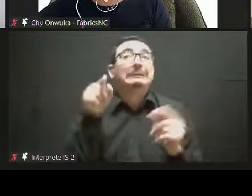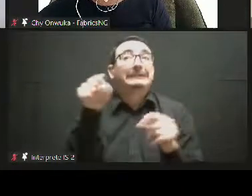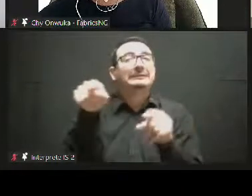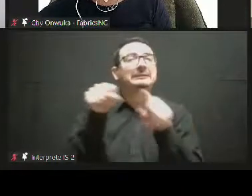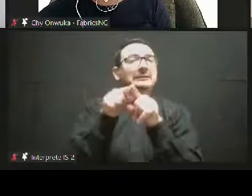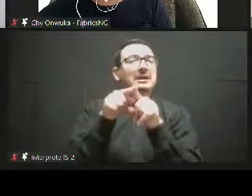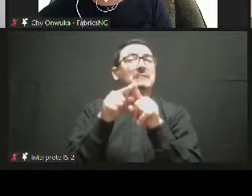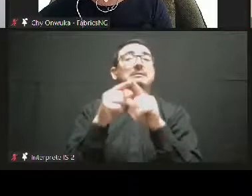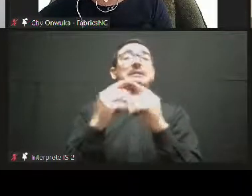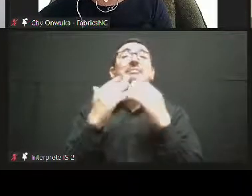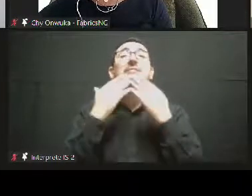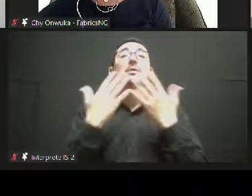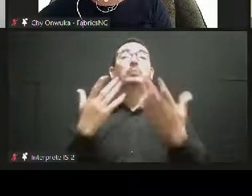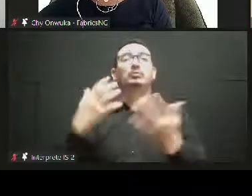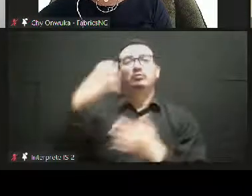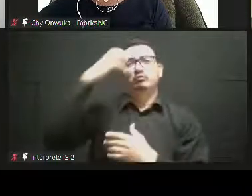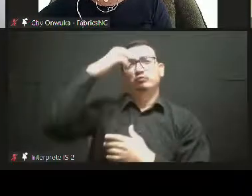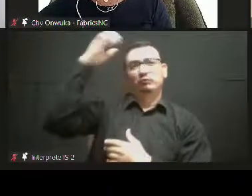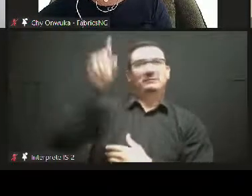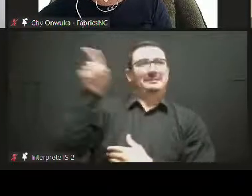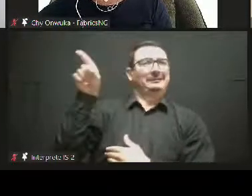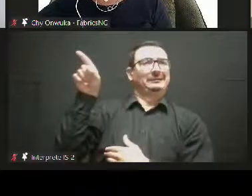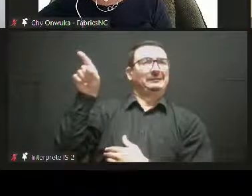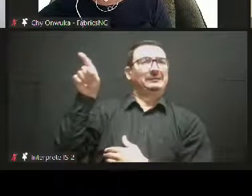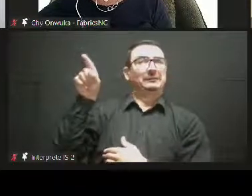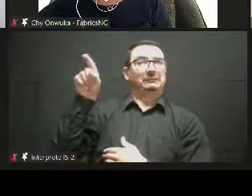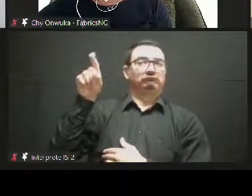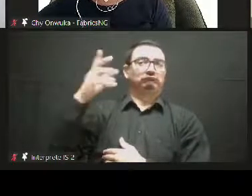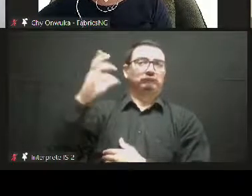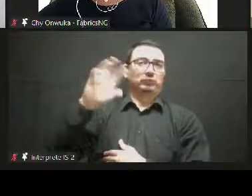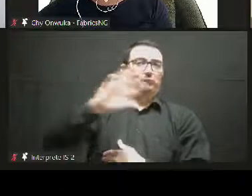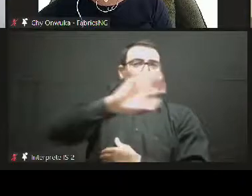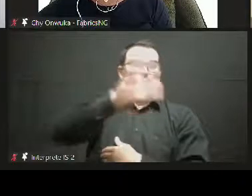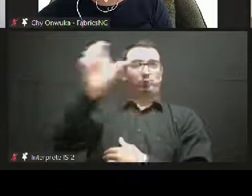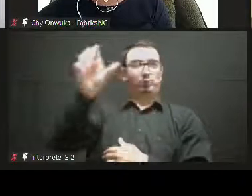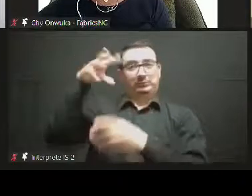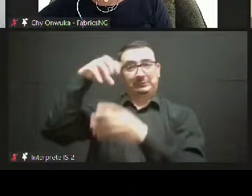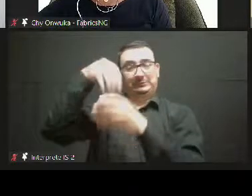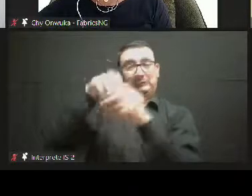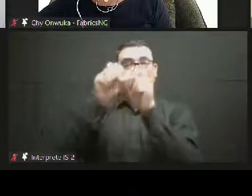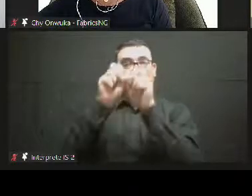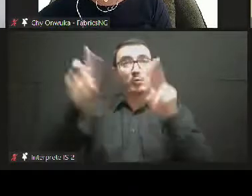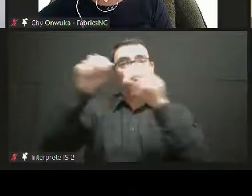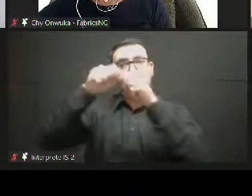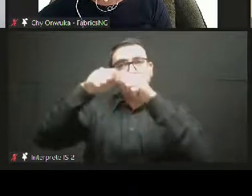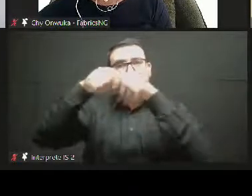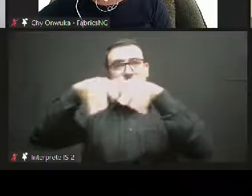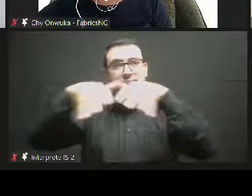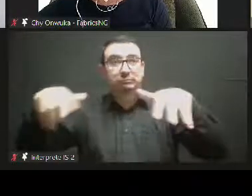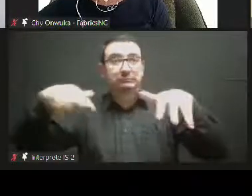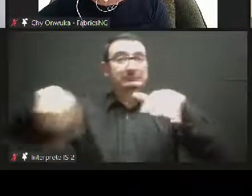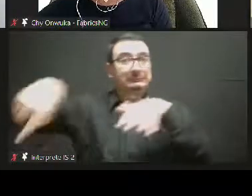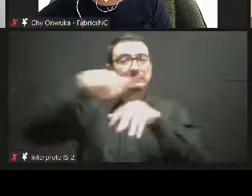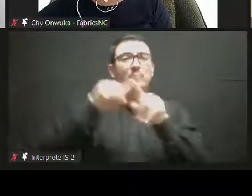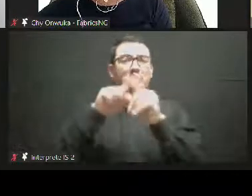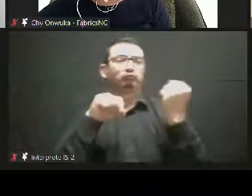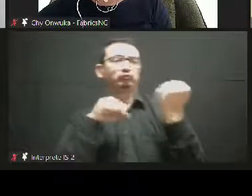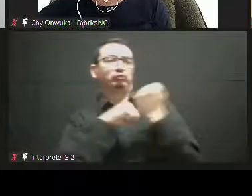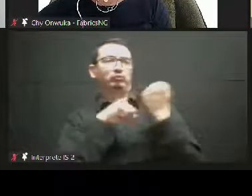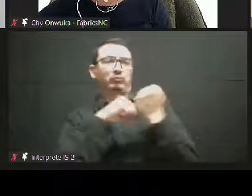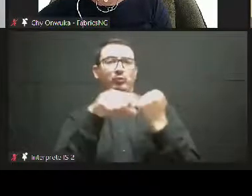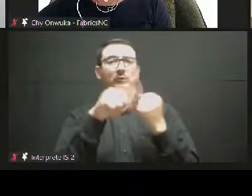uh, of, uh, what they were experiencing, not being able to, uh, not being able to receive the